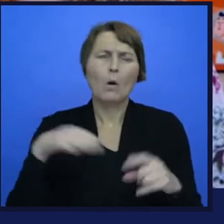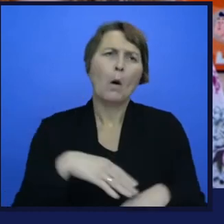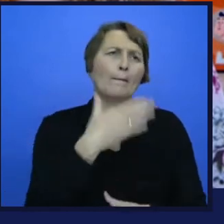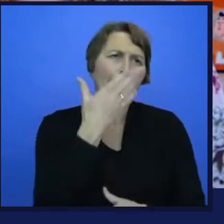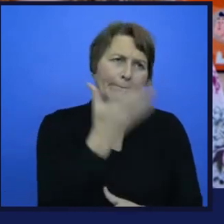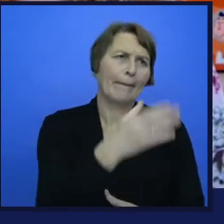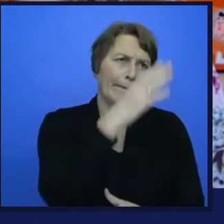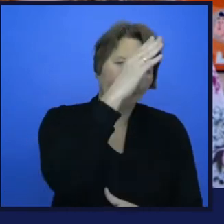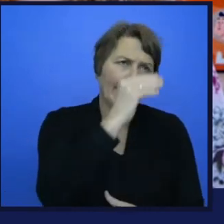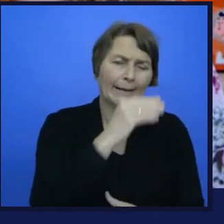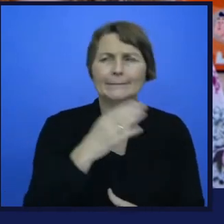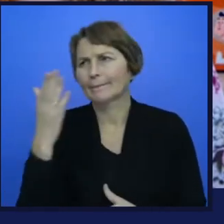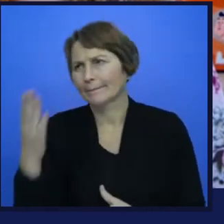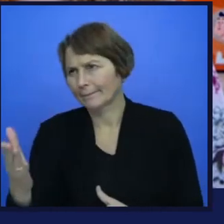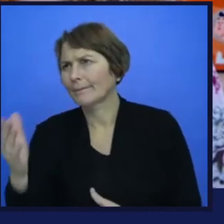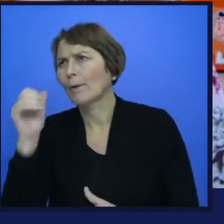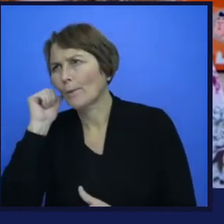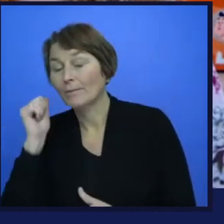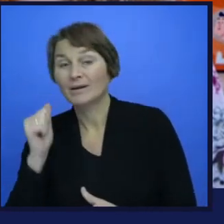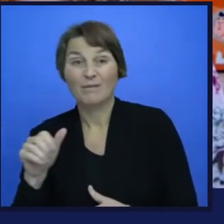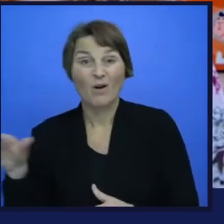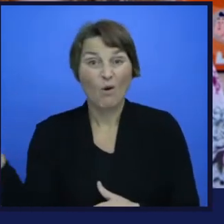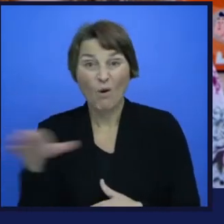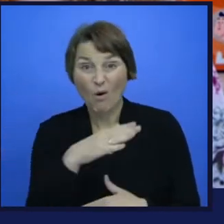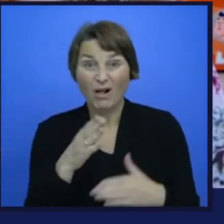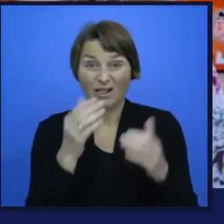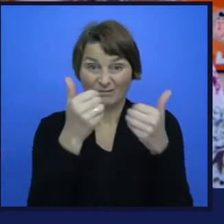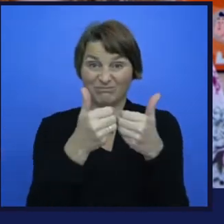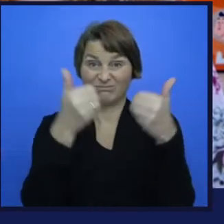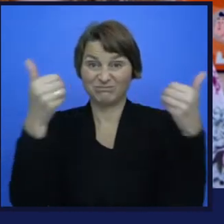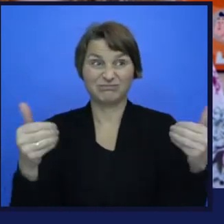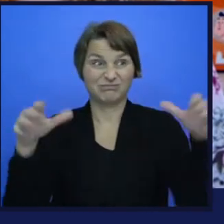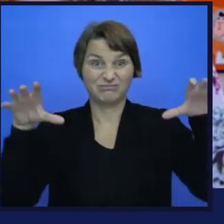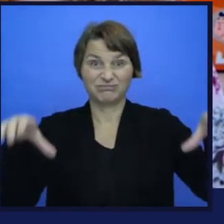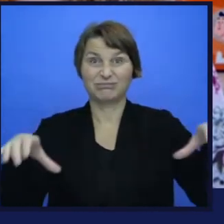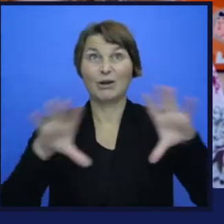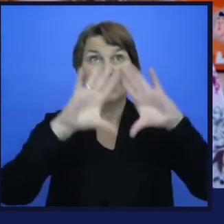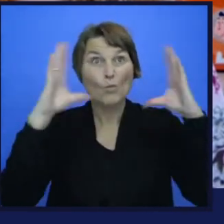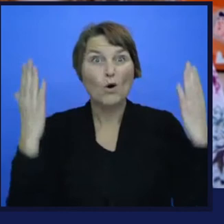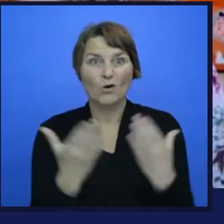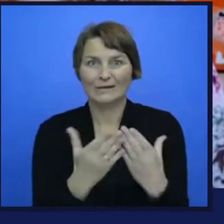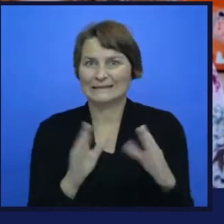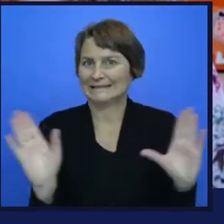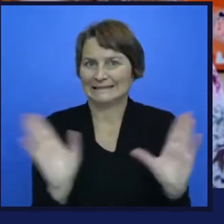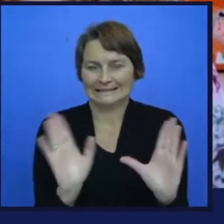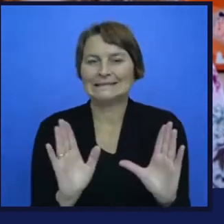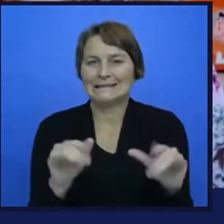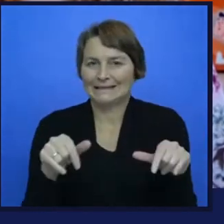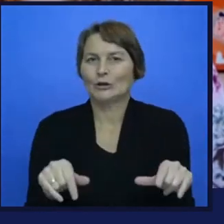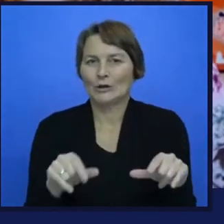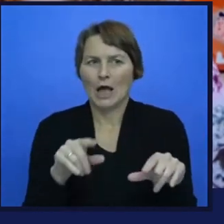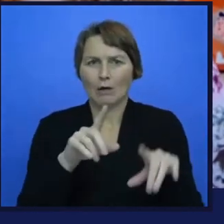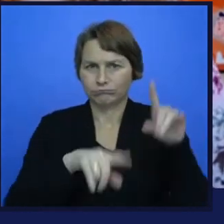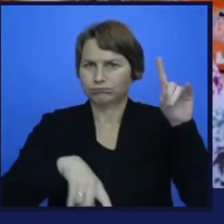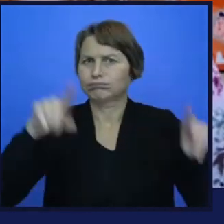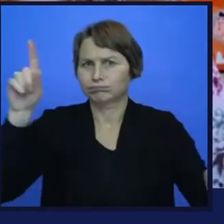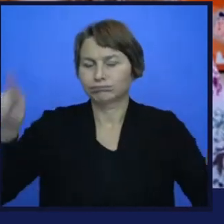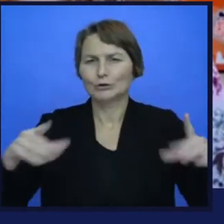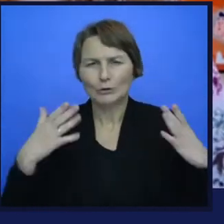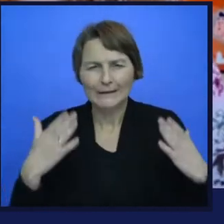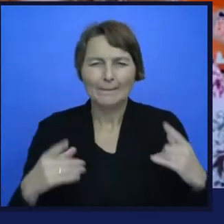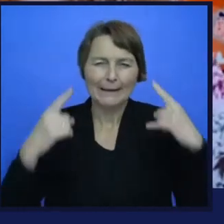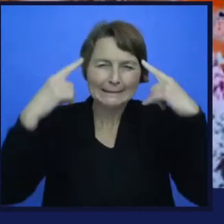not just binary. So there is obviously an exercise, an effort that has to be made in trained